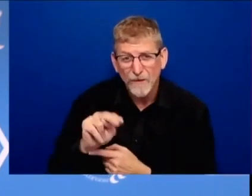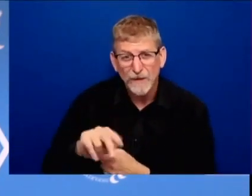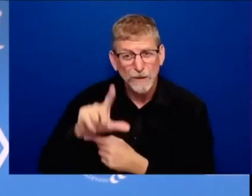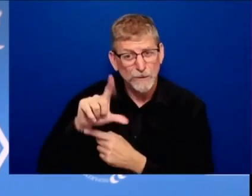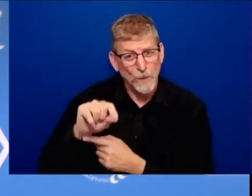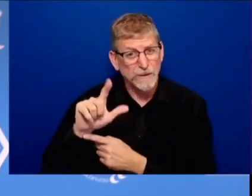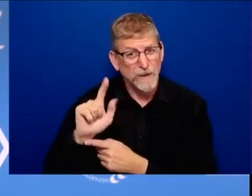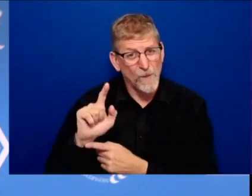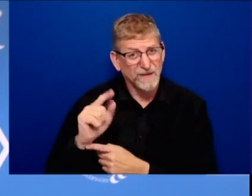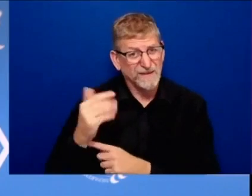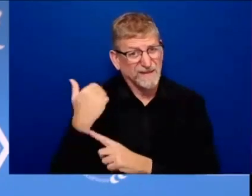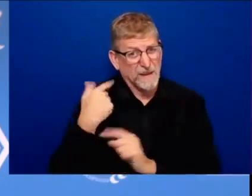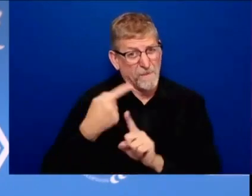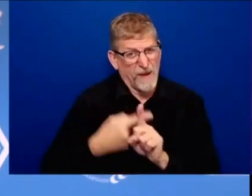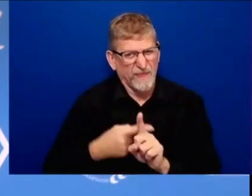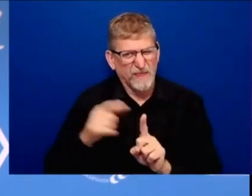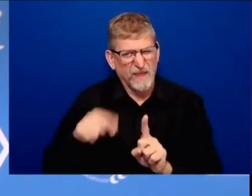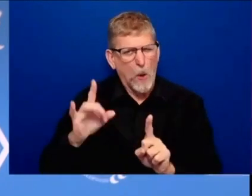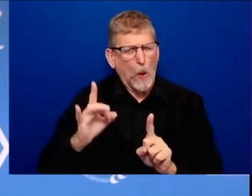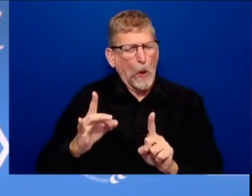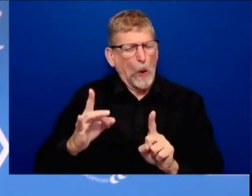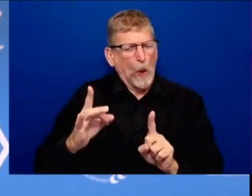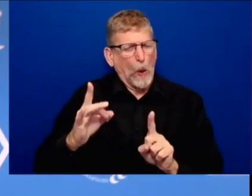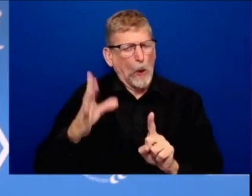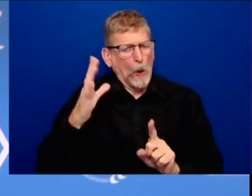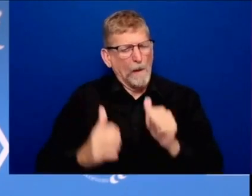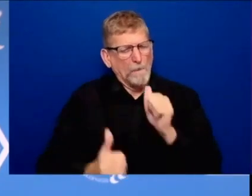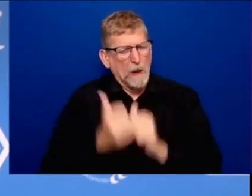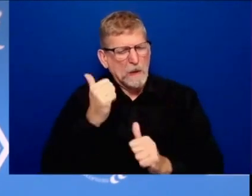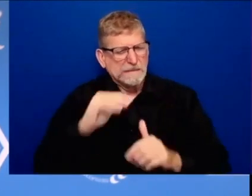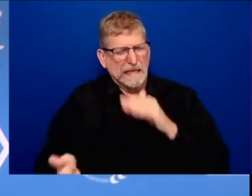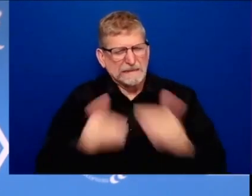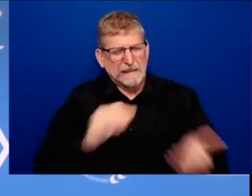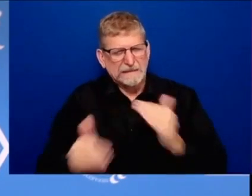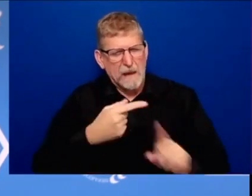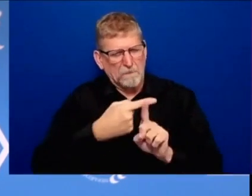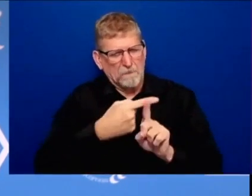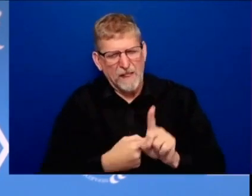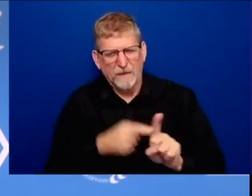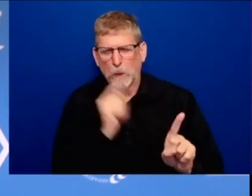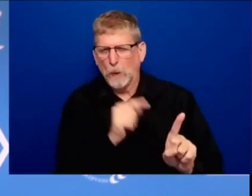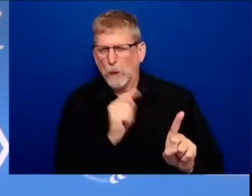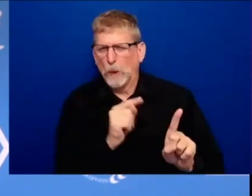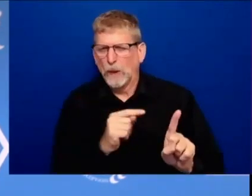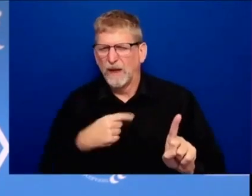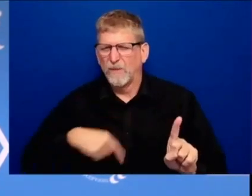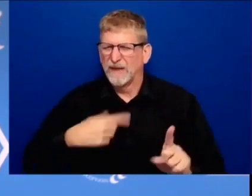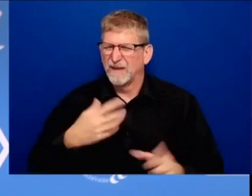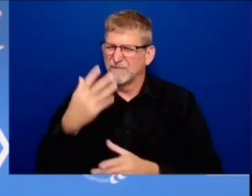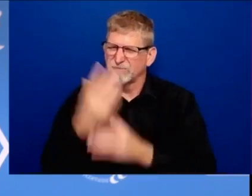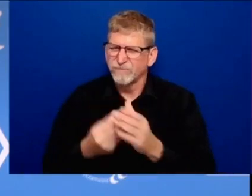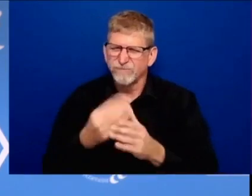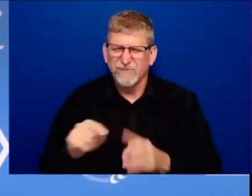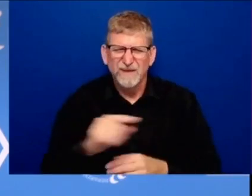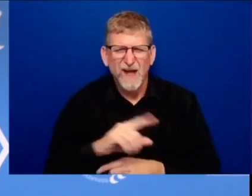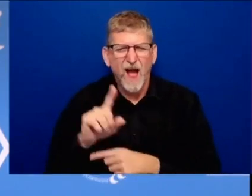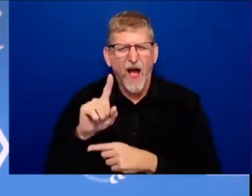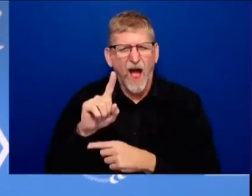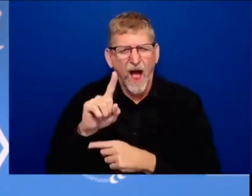we lost over 100 000 100 000 of our fellow citizens